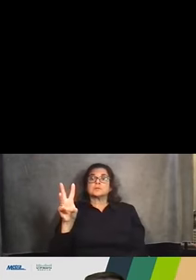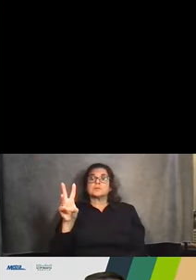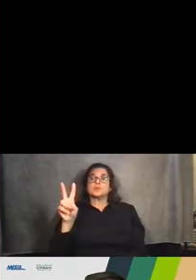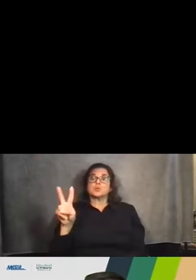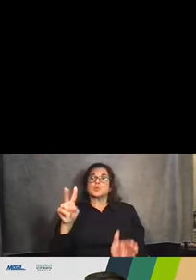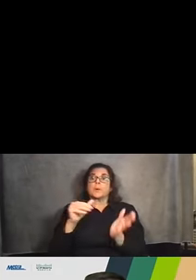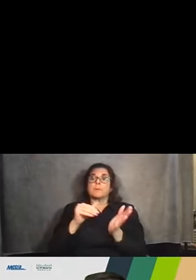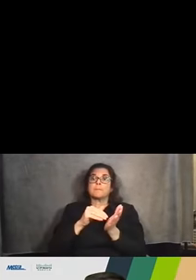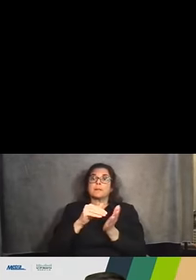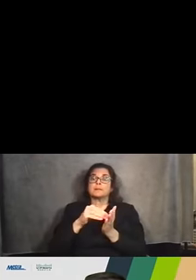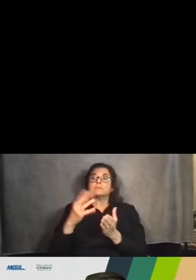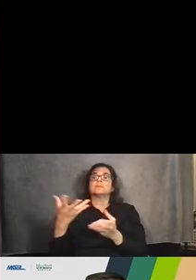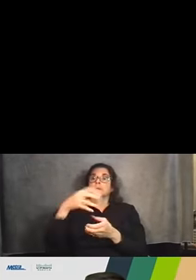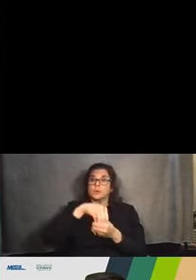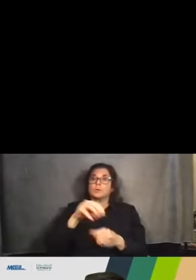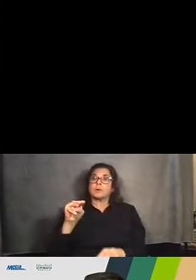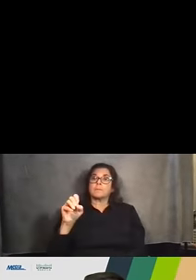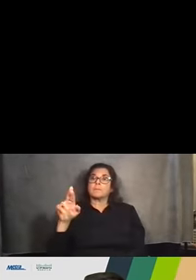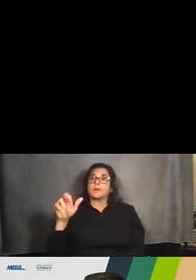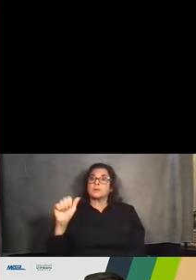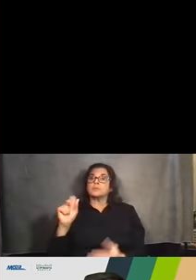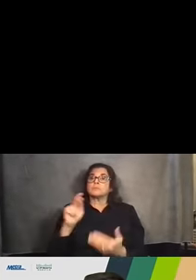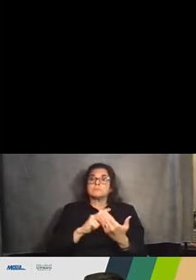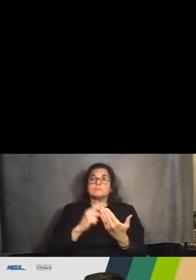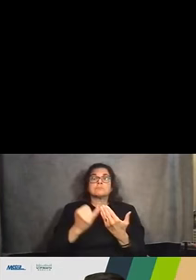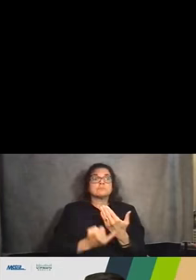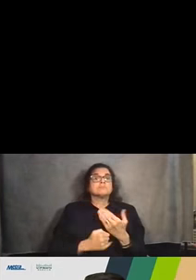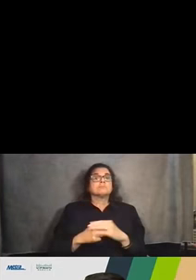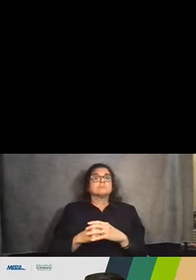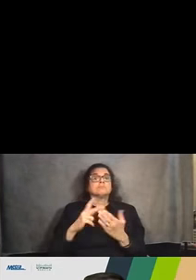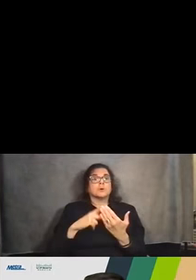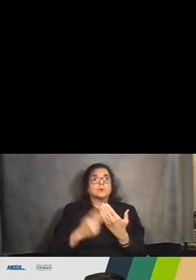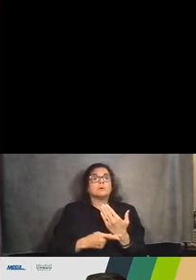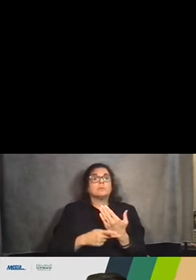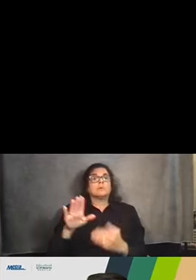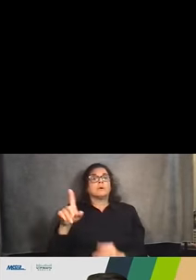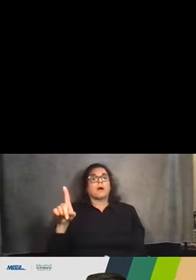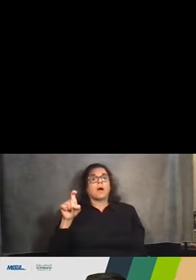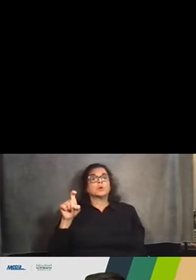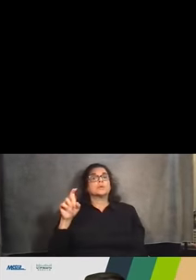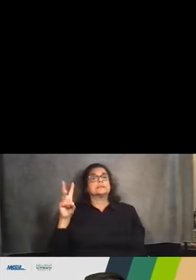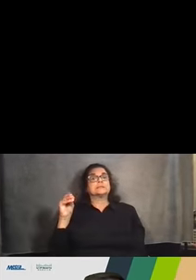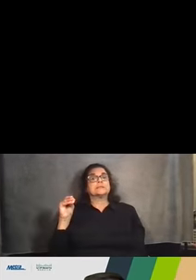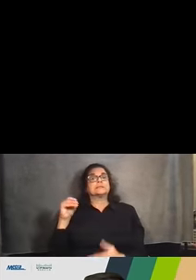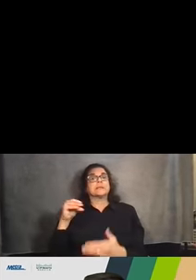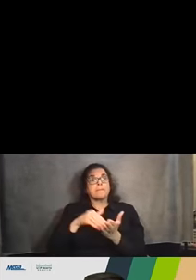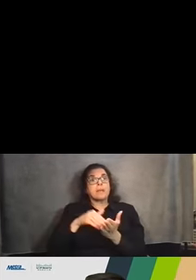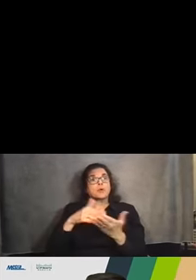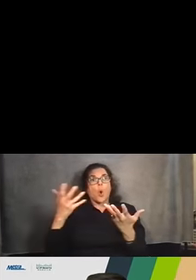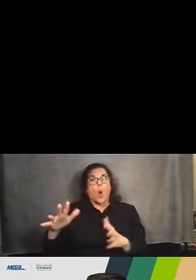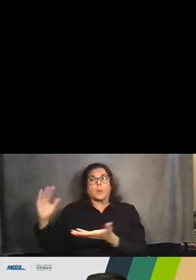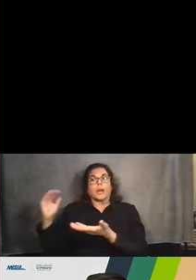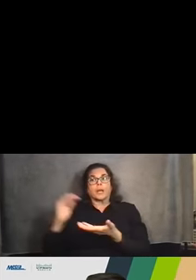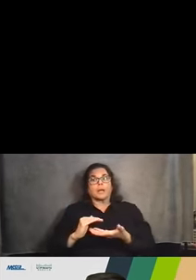in METRA's capital program, and $160 million or so has already been allocated. Funding sources include the Federal Transit